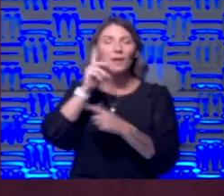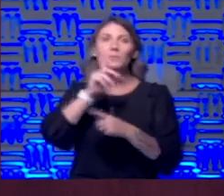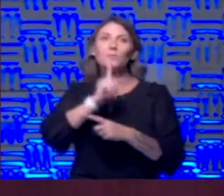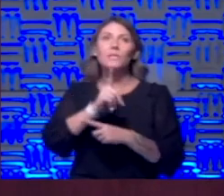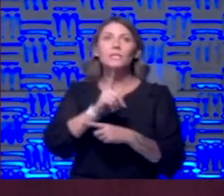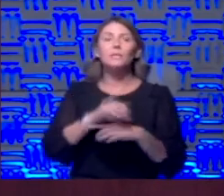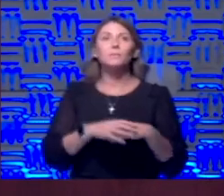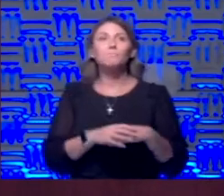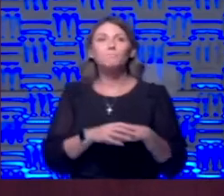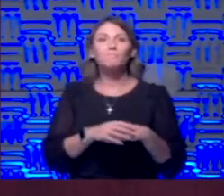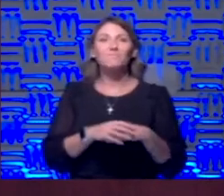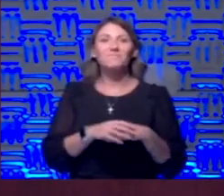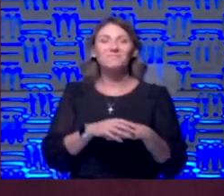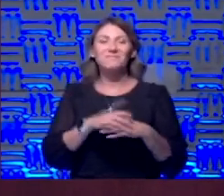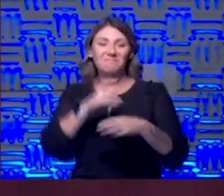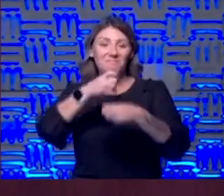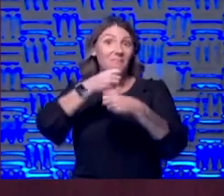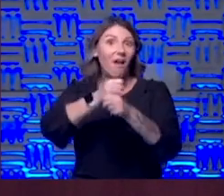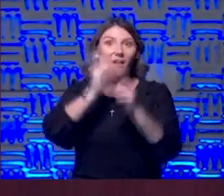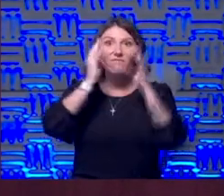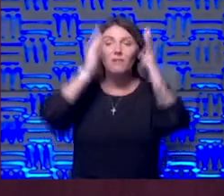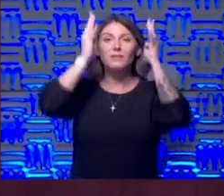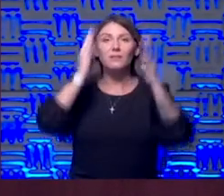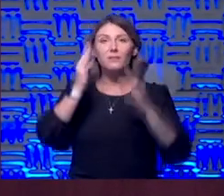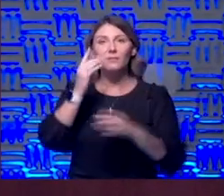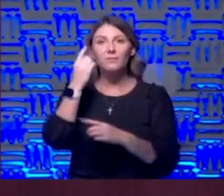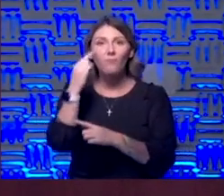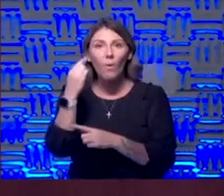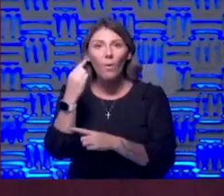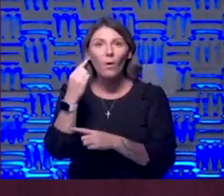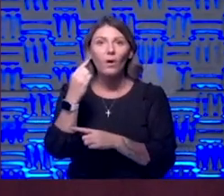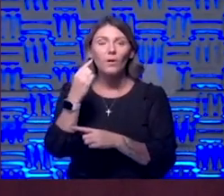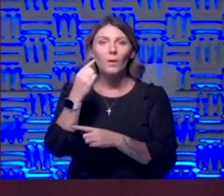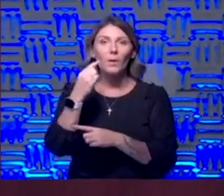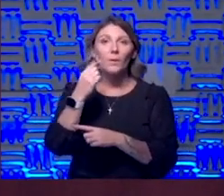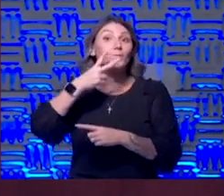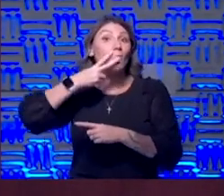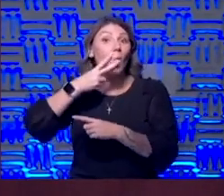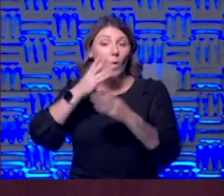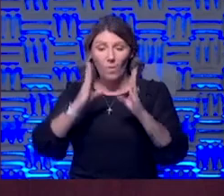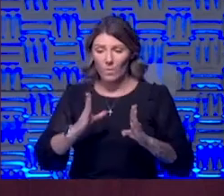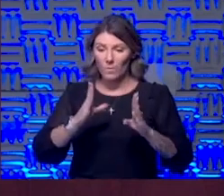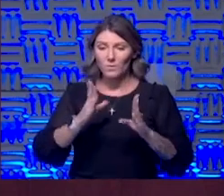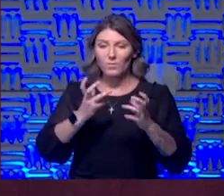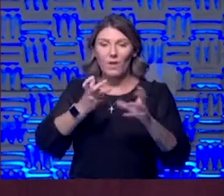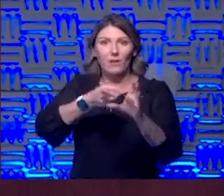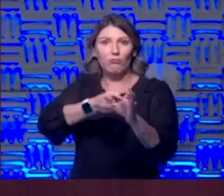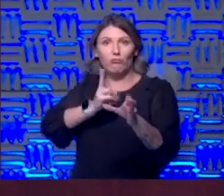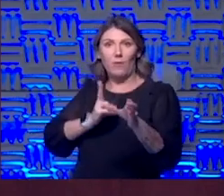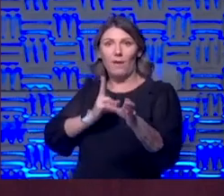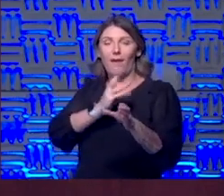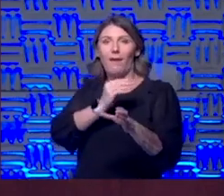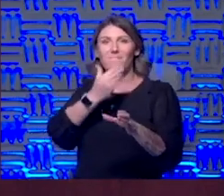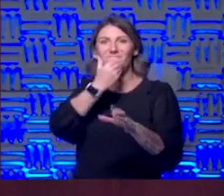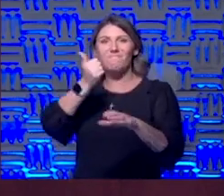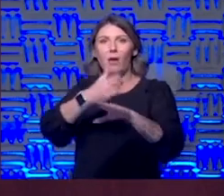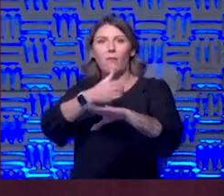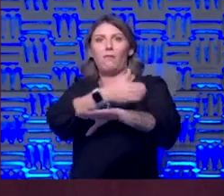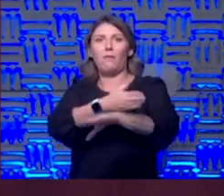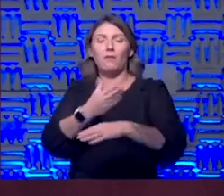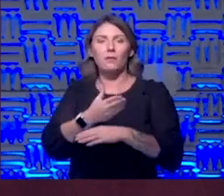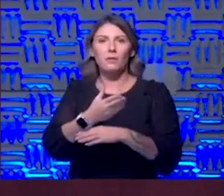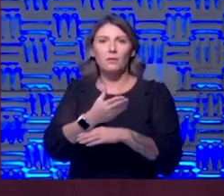invented I guess for smokers who wanted to quit and have a better way